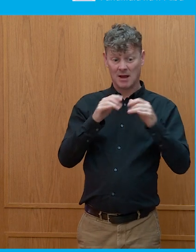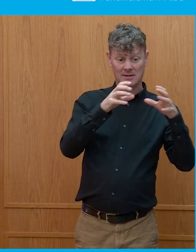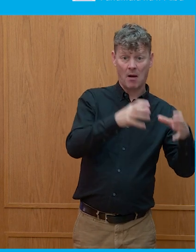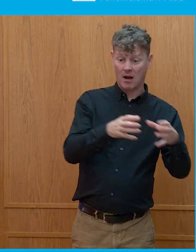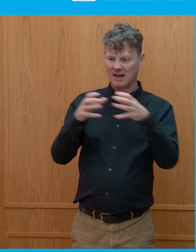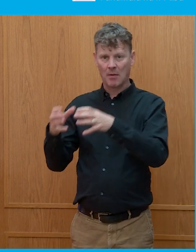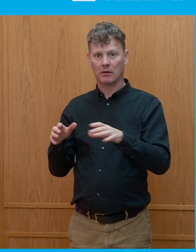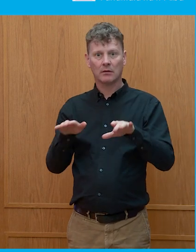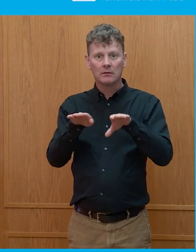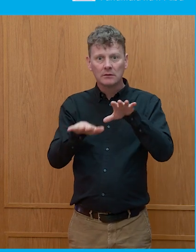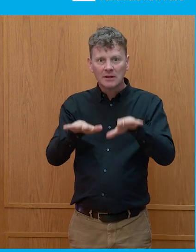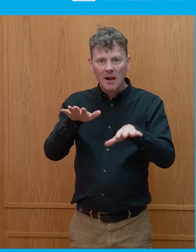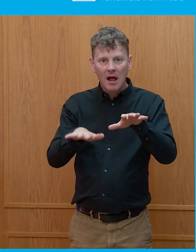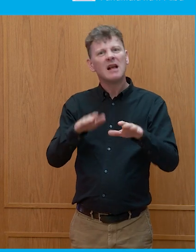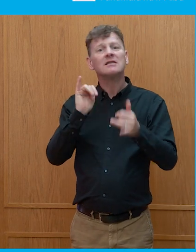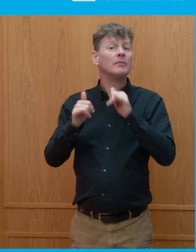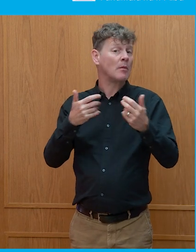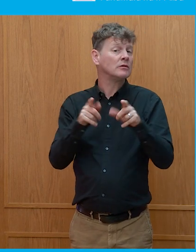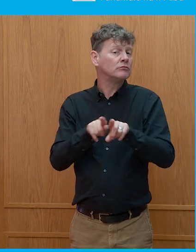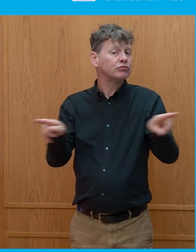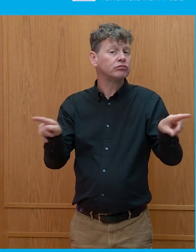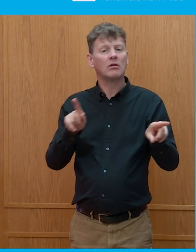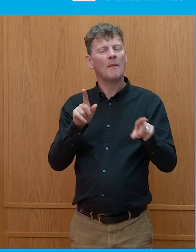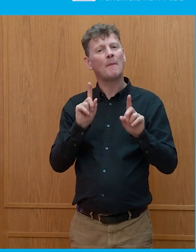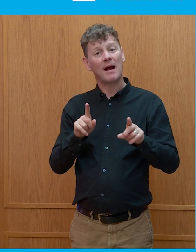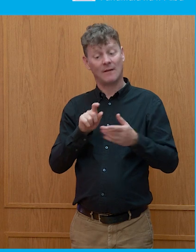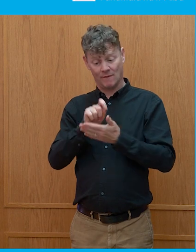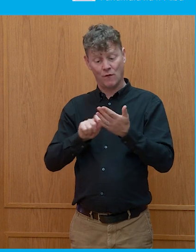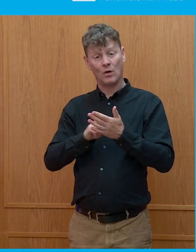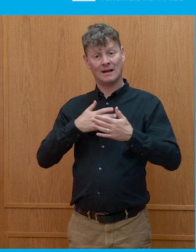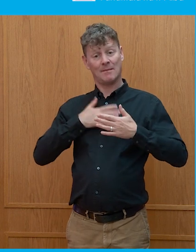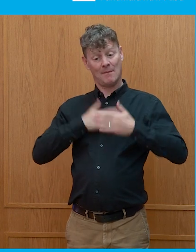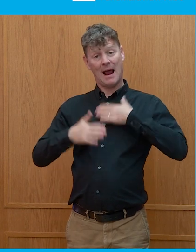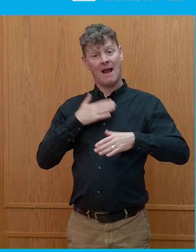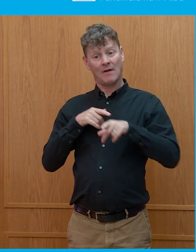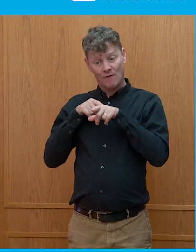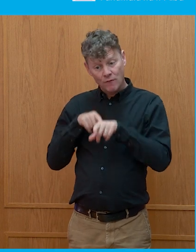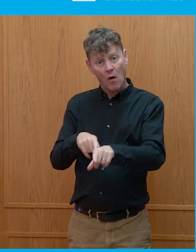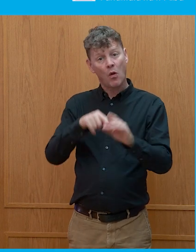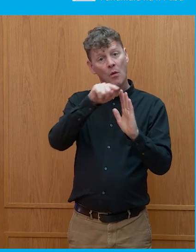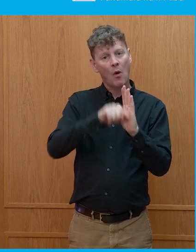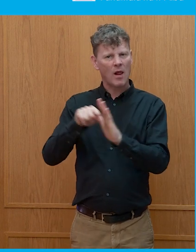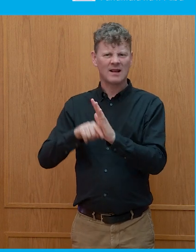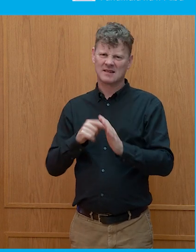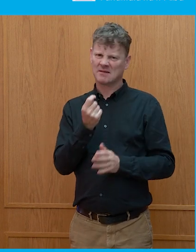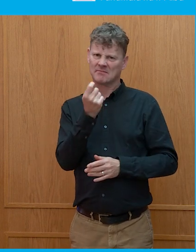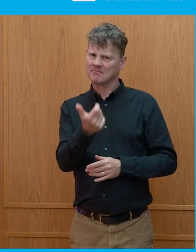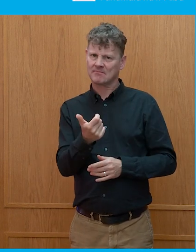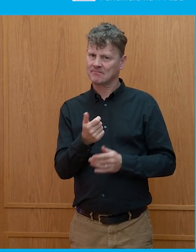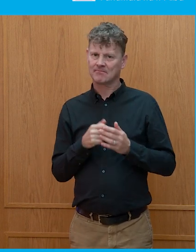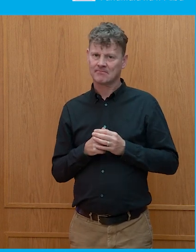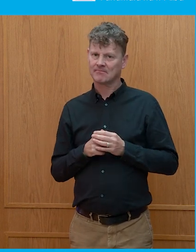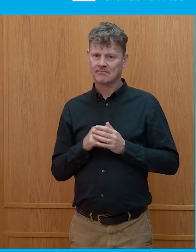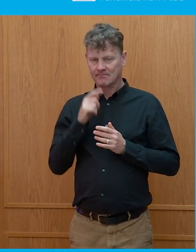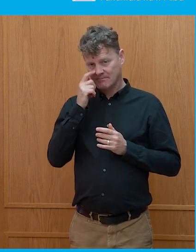but that's not necessarily what's driving voting behaviour anywhere. And, you know, for a long time, it wasn't the